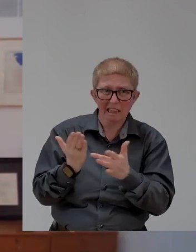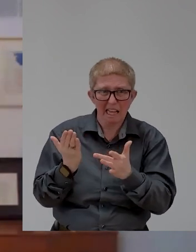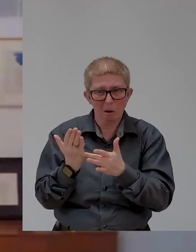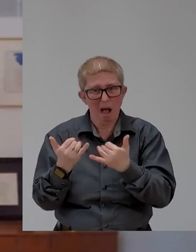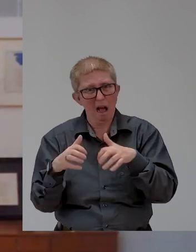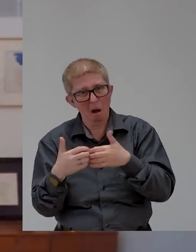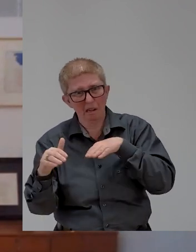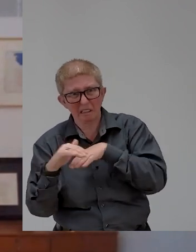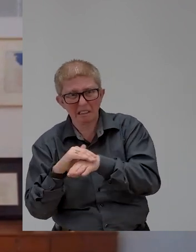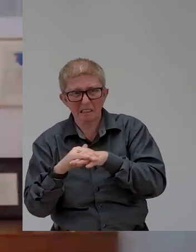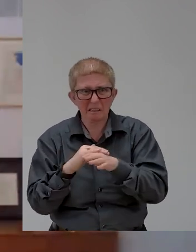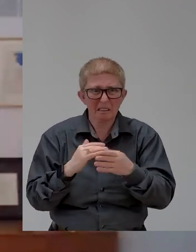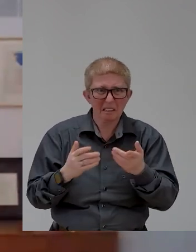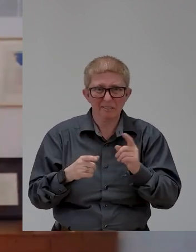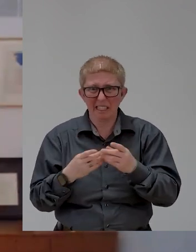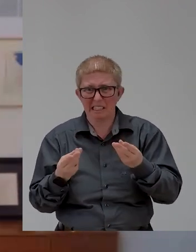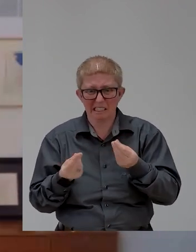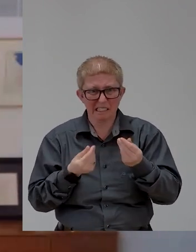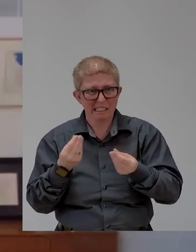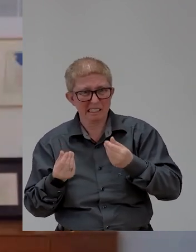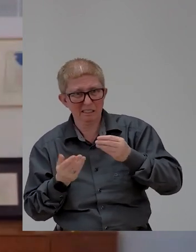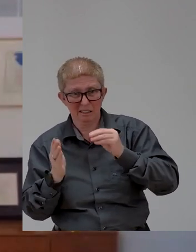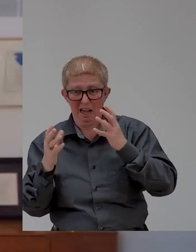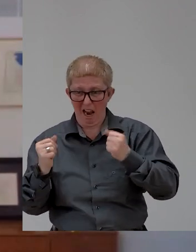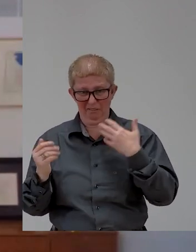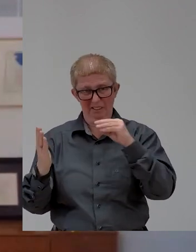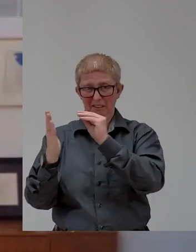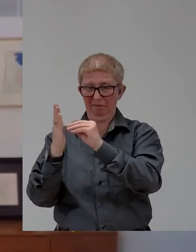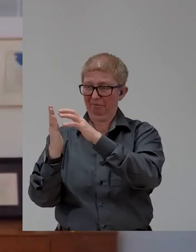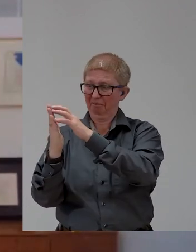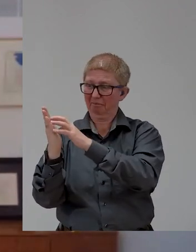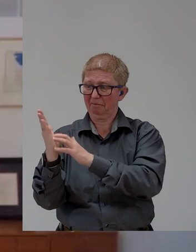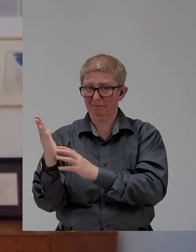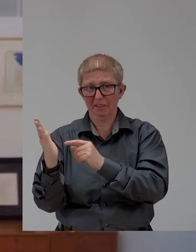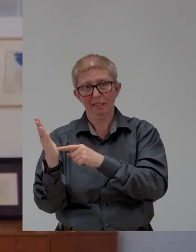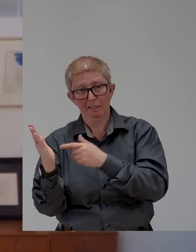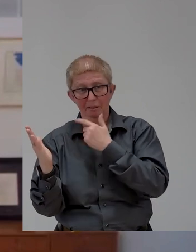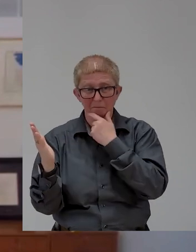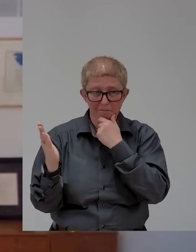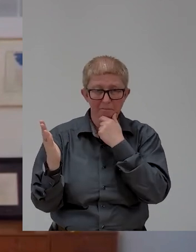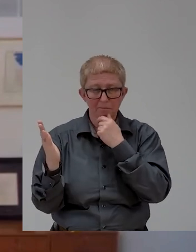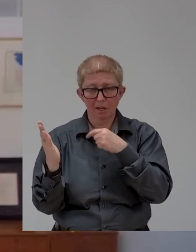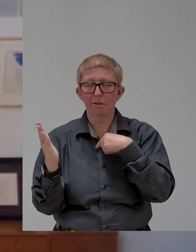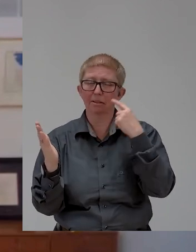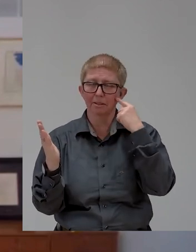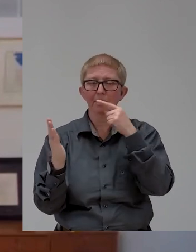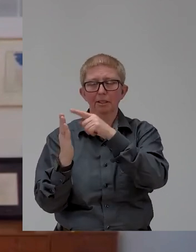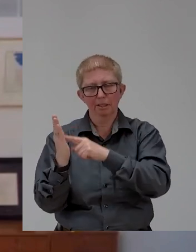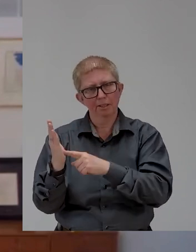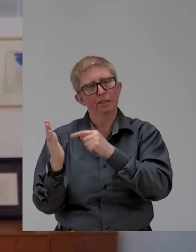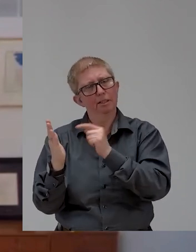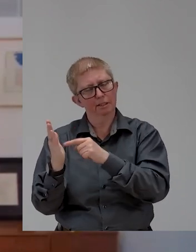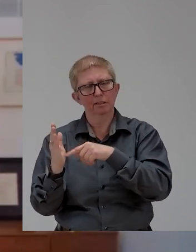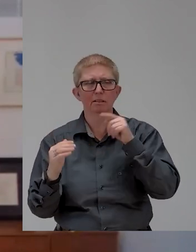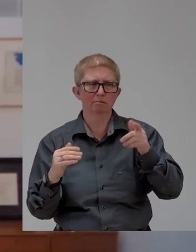this emergency procurement track for many years to come. So, I think there's absolutely a role for the public sector in terms